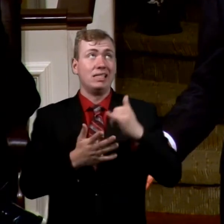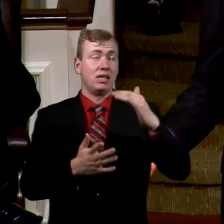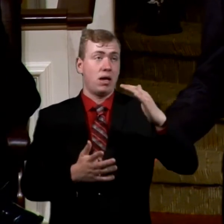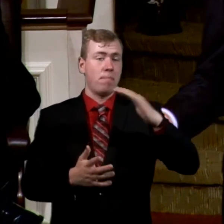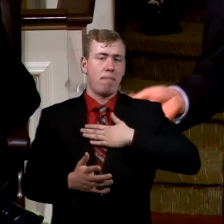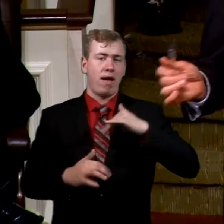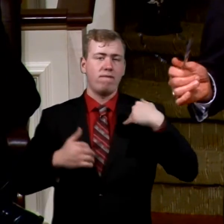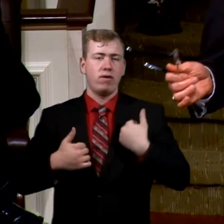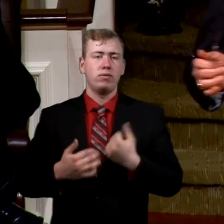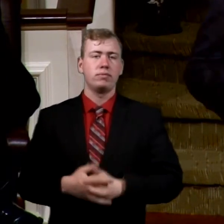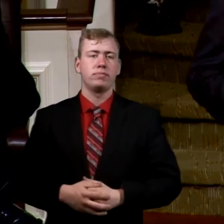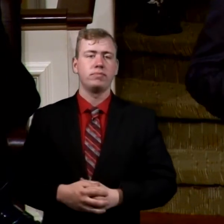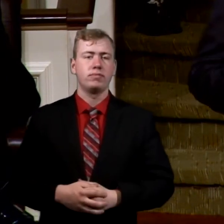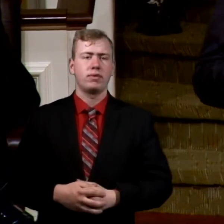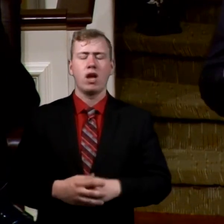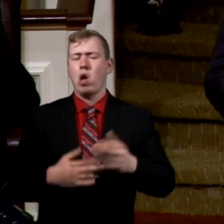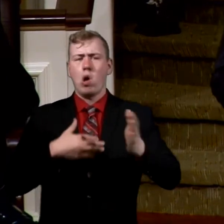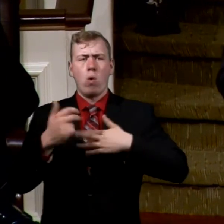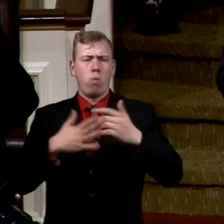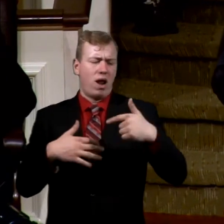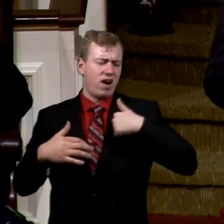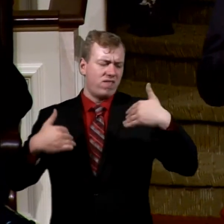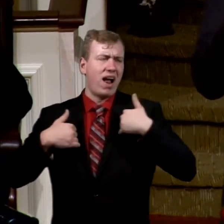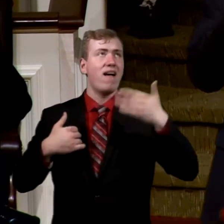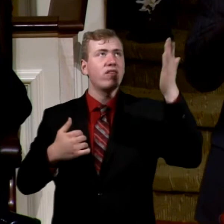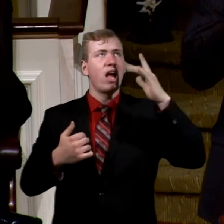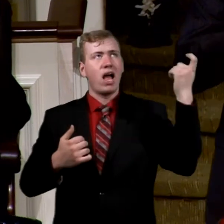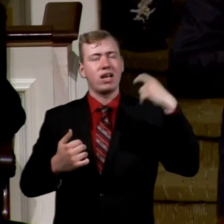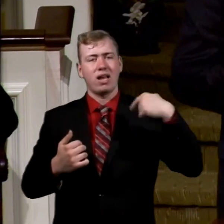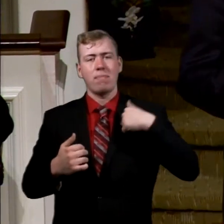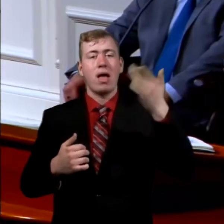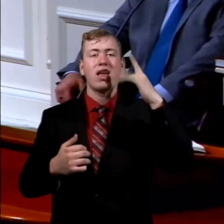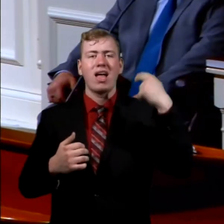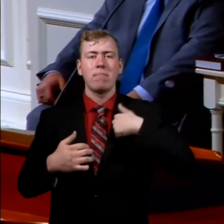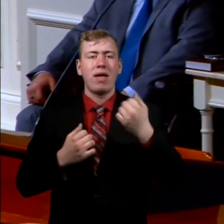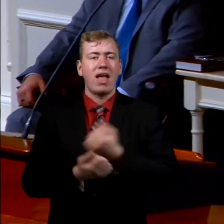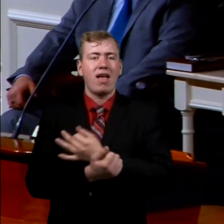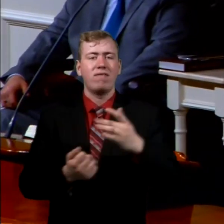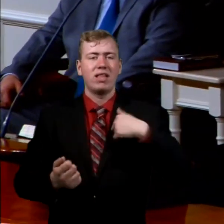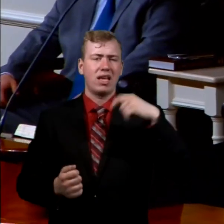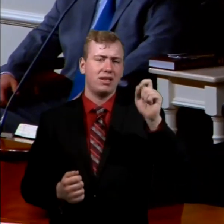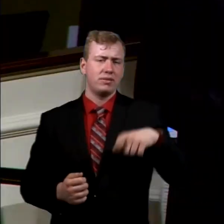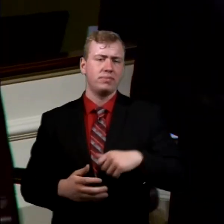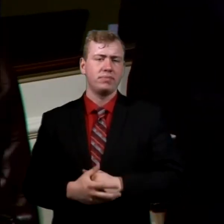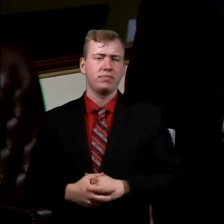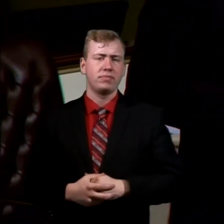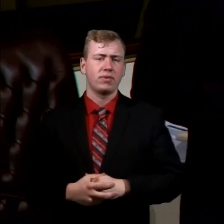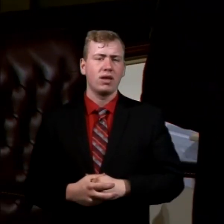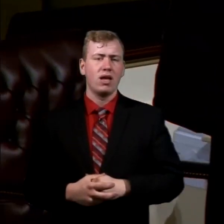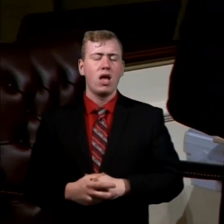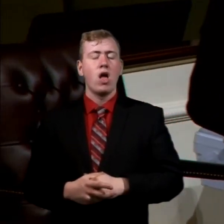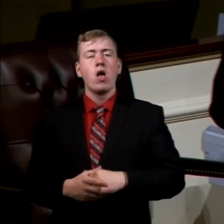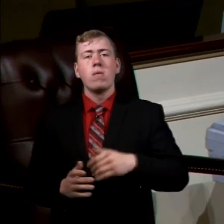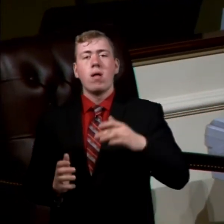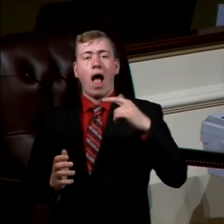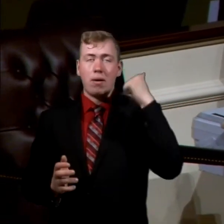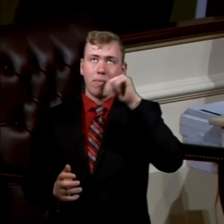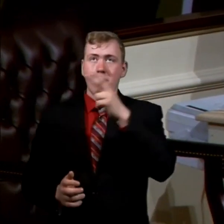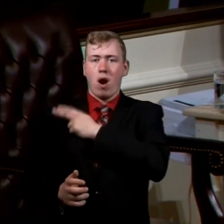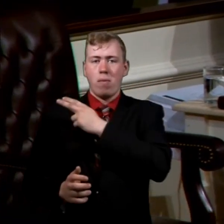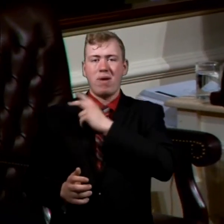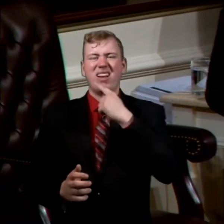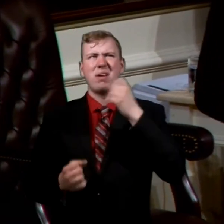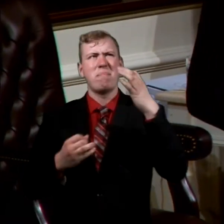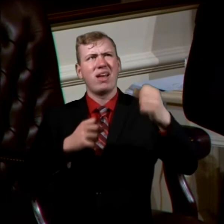best I like it, but whatever I've got, God's given me. God's given me everything I need. I remember hearing Brother Heil say years ago, want what you have, not what you don't